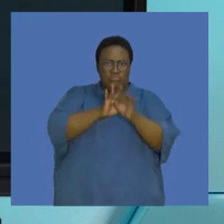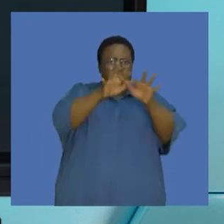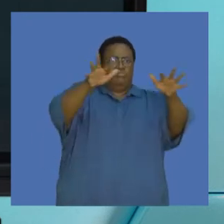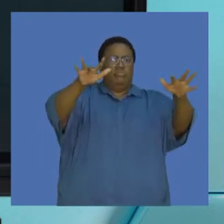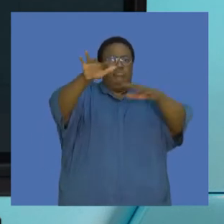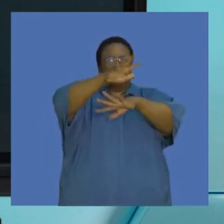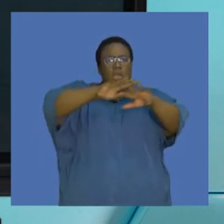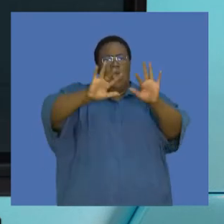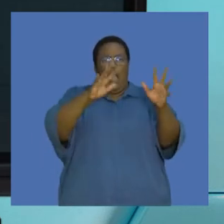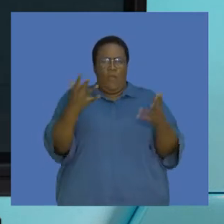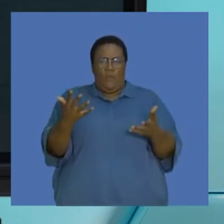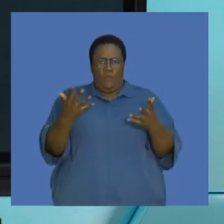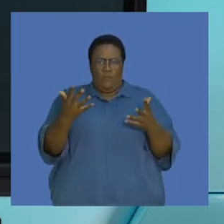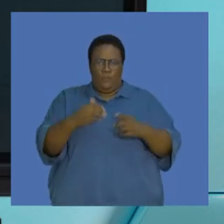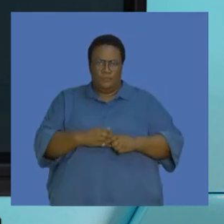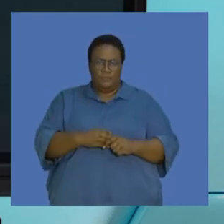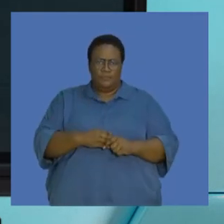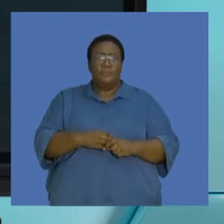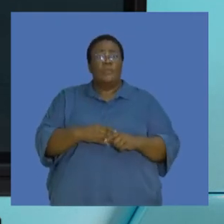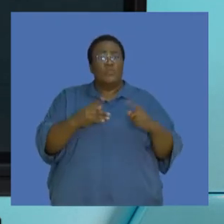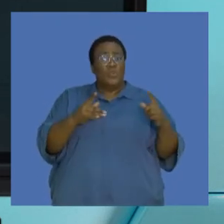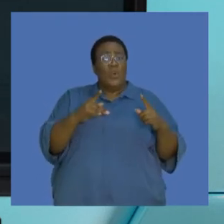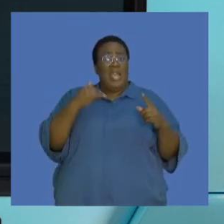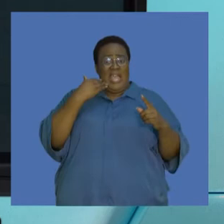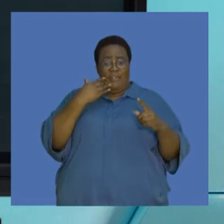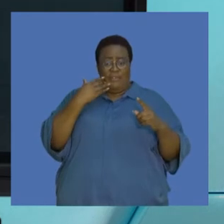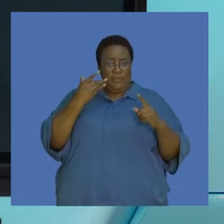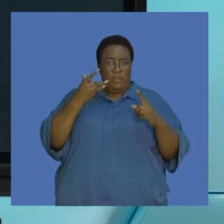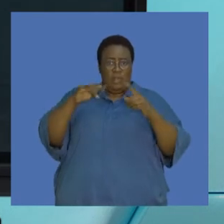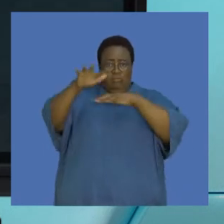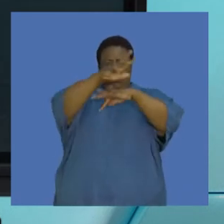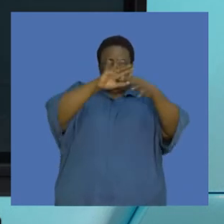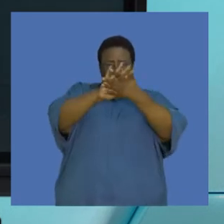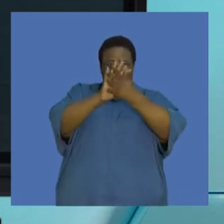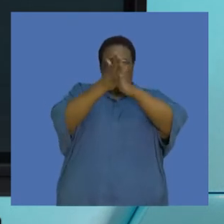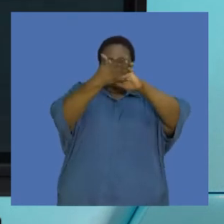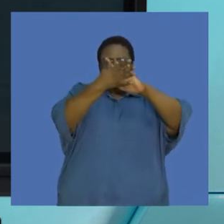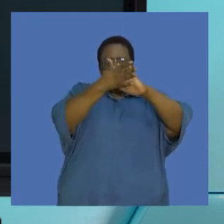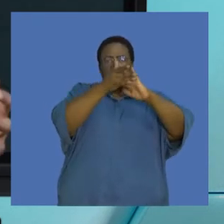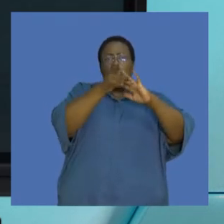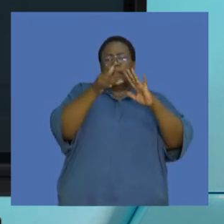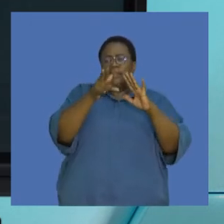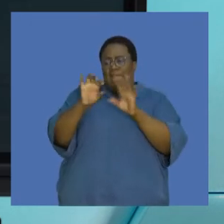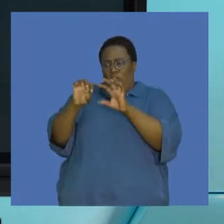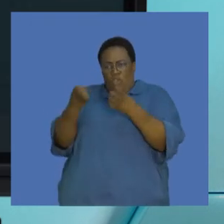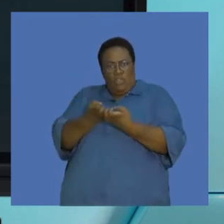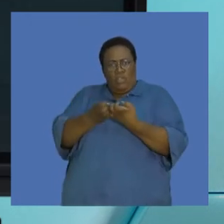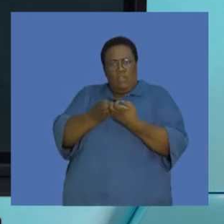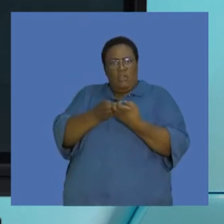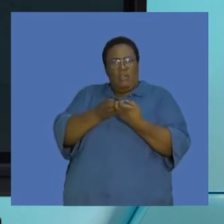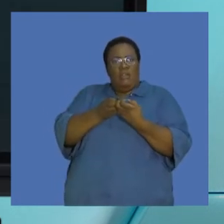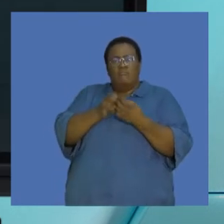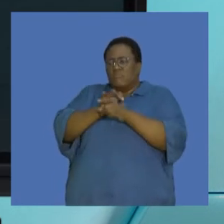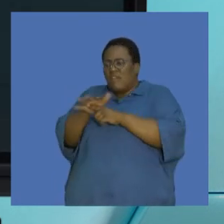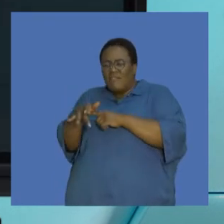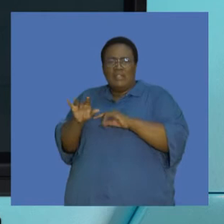have been in terms of for the Earth. And I think it's crucial that we all have a good understanding. Throughout grade 10, 11, and 12,